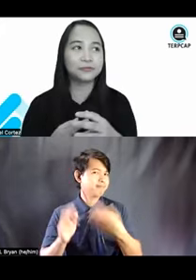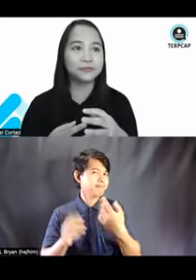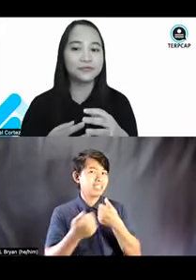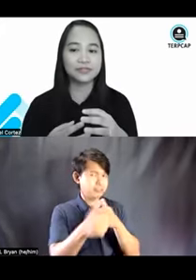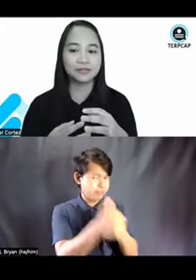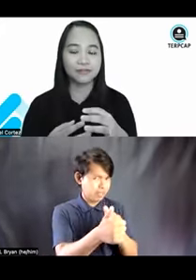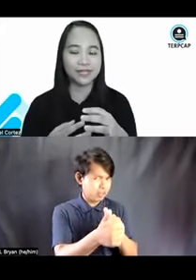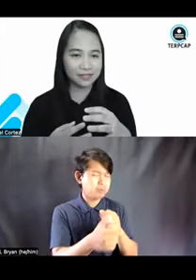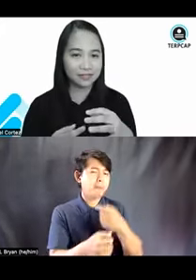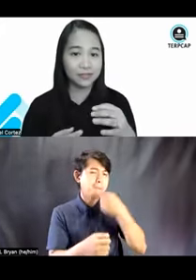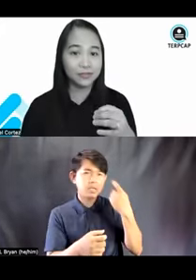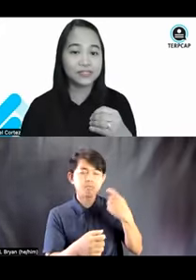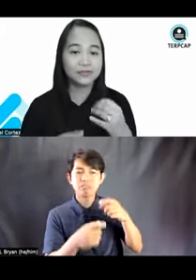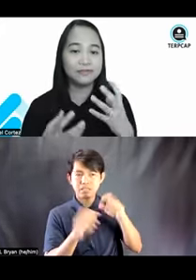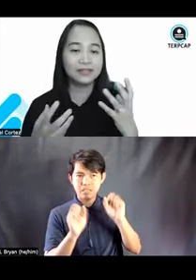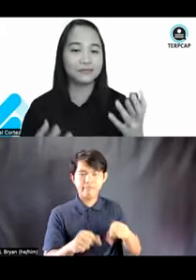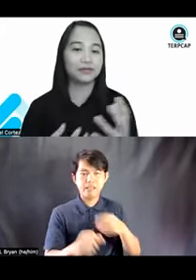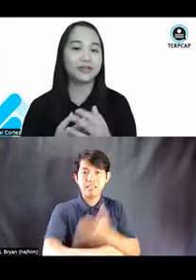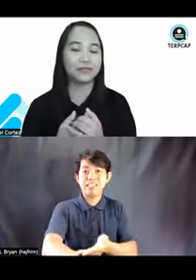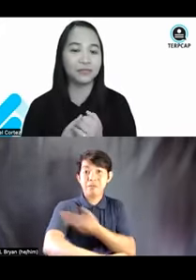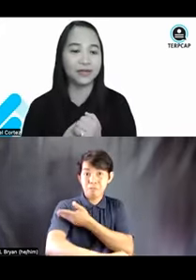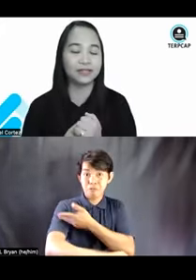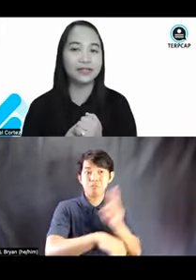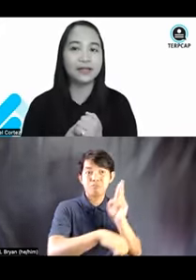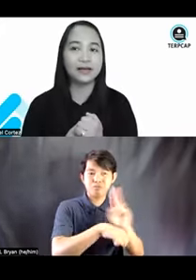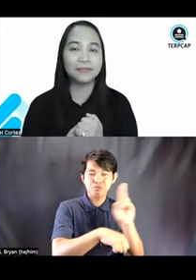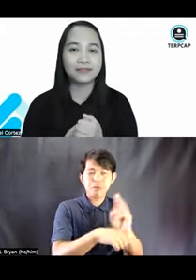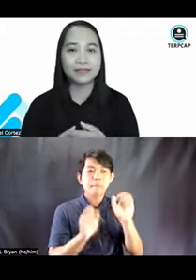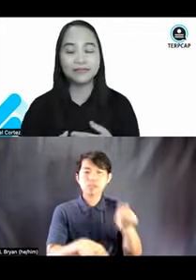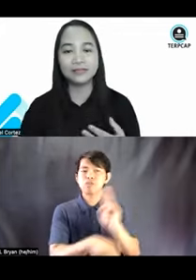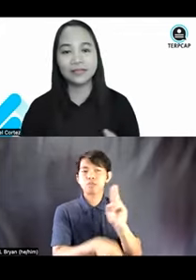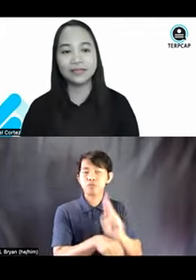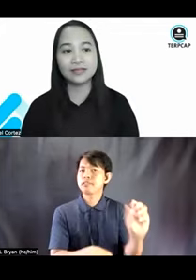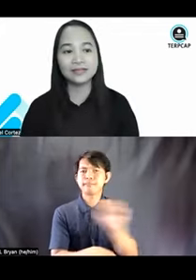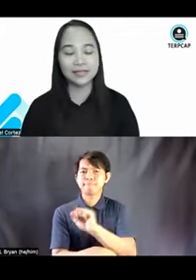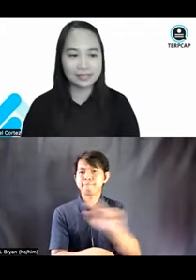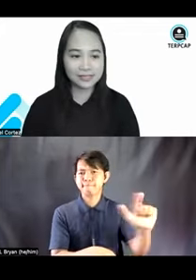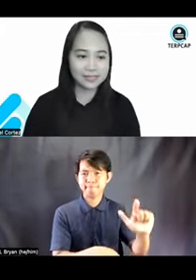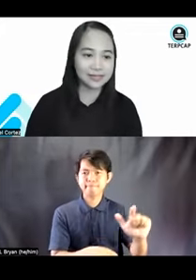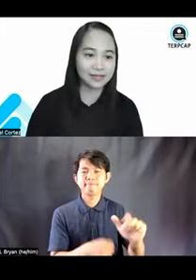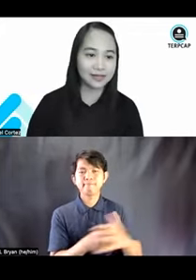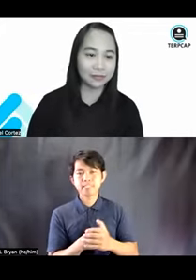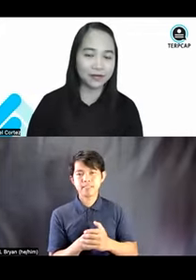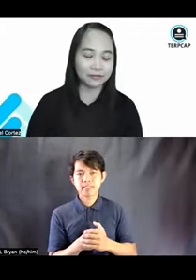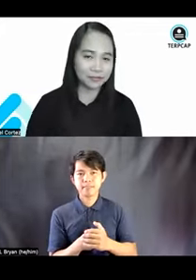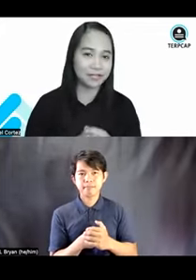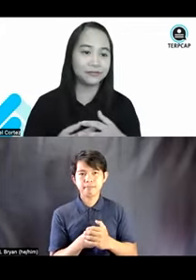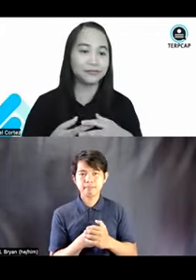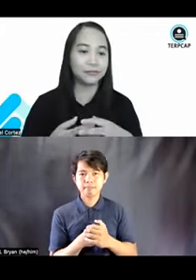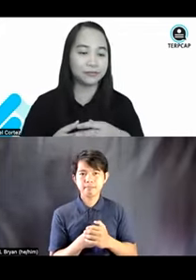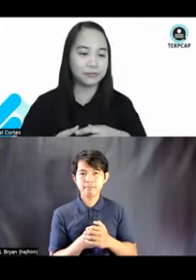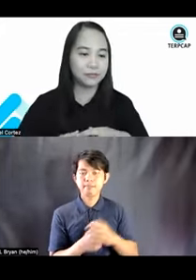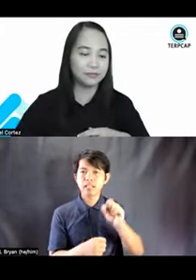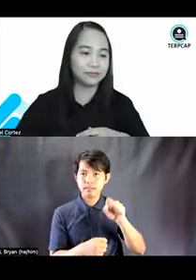it improves basically the usability for everyone. At the end of the day, yes, we are very